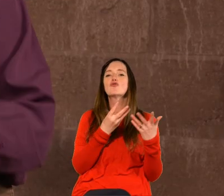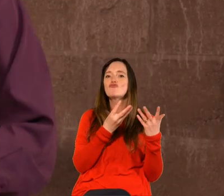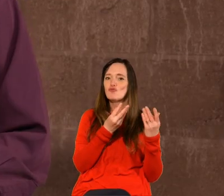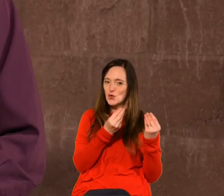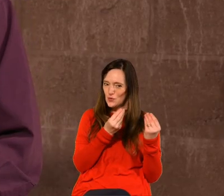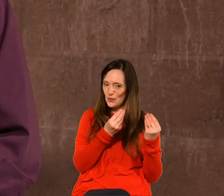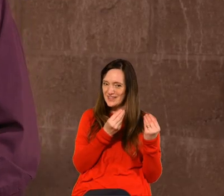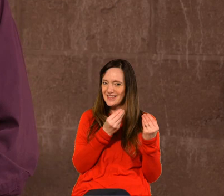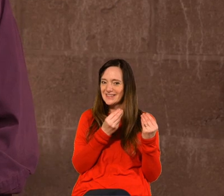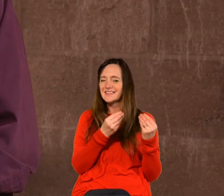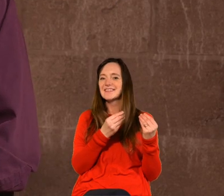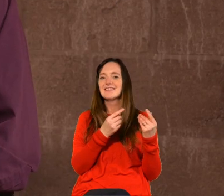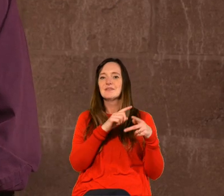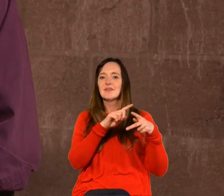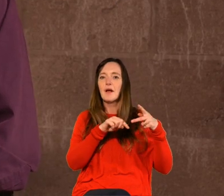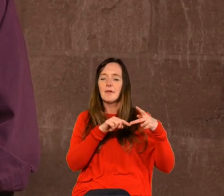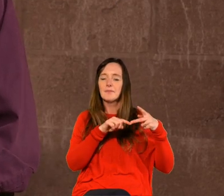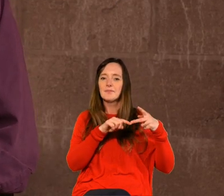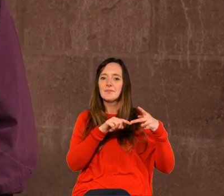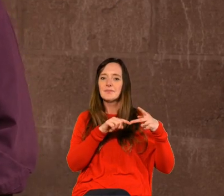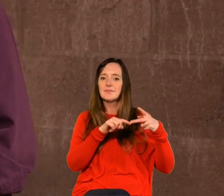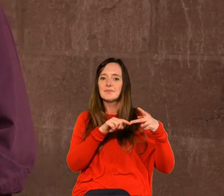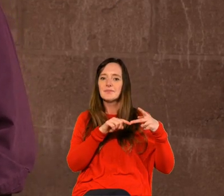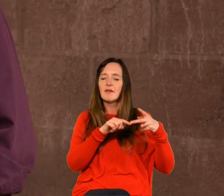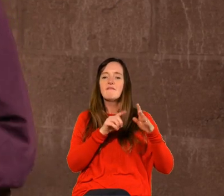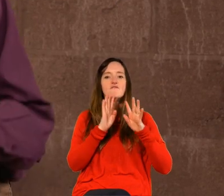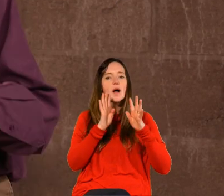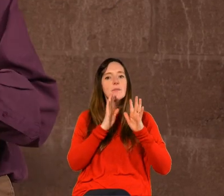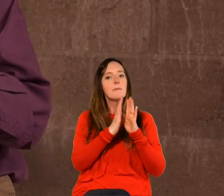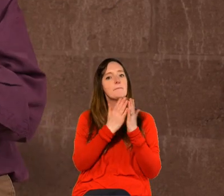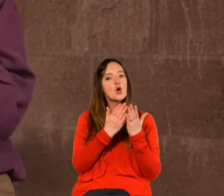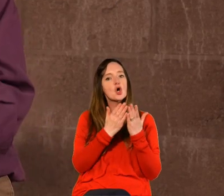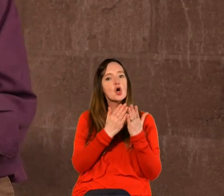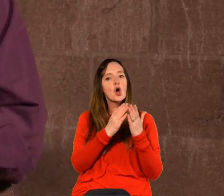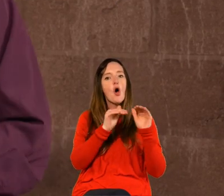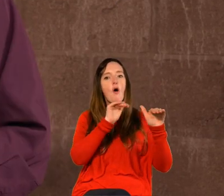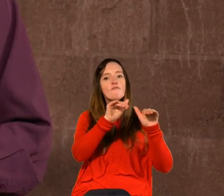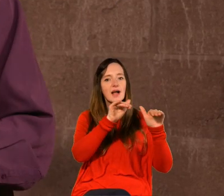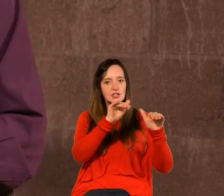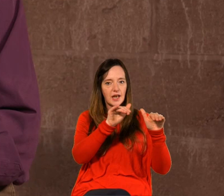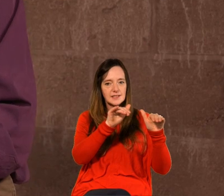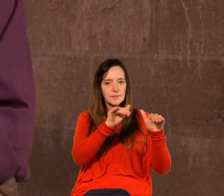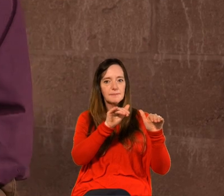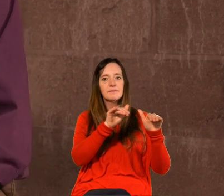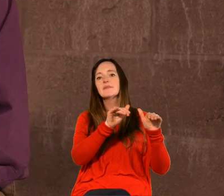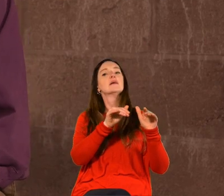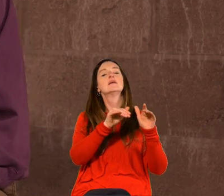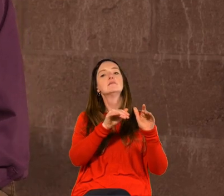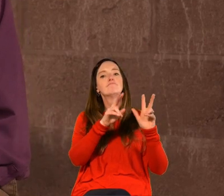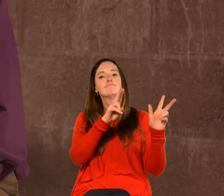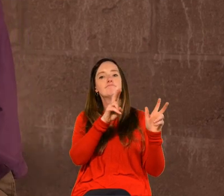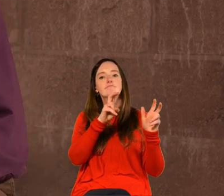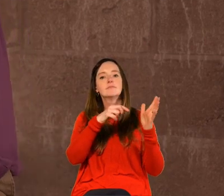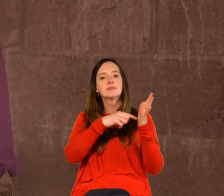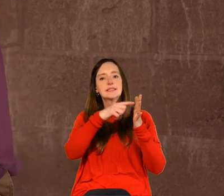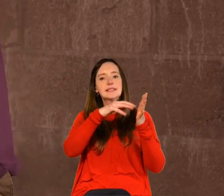uh give you a couple of thoughts it's very interesting that a very uh famous book on evangelism and giving a reason why we believe what we believe is tim keller's book reason